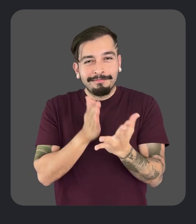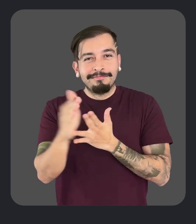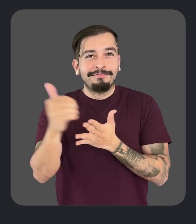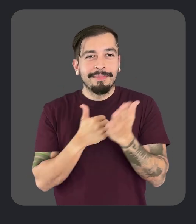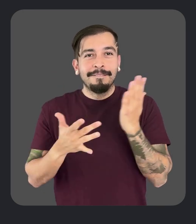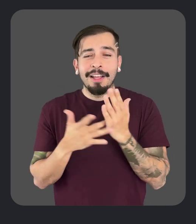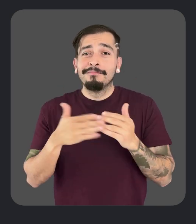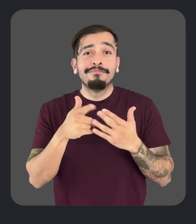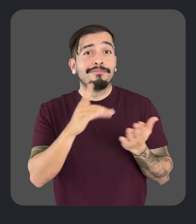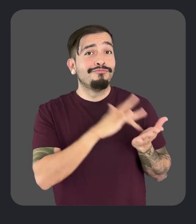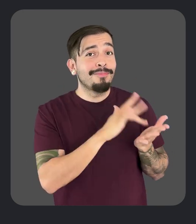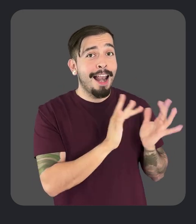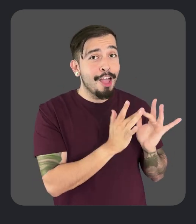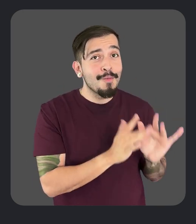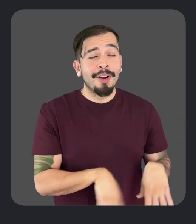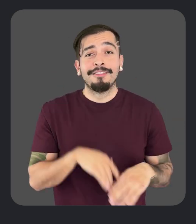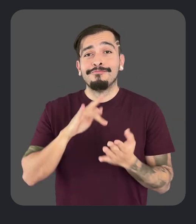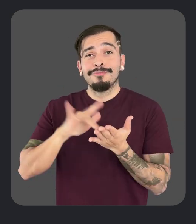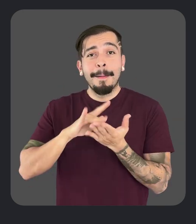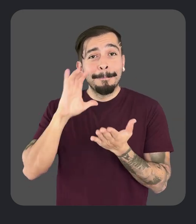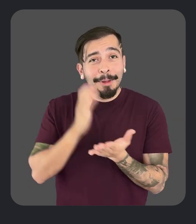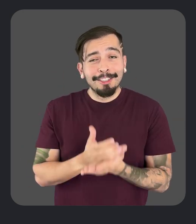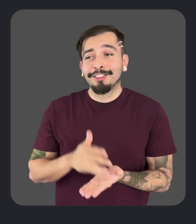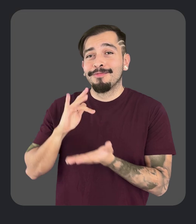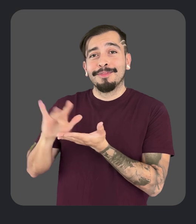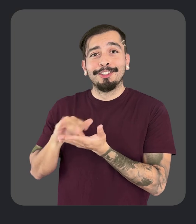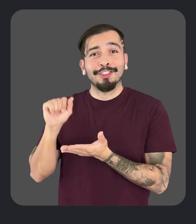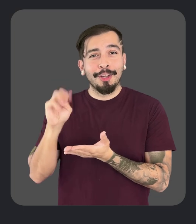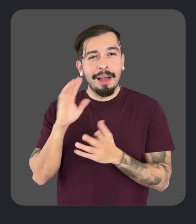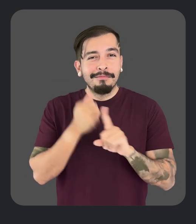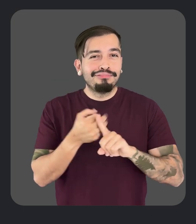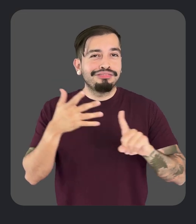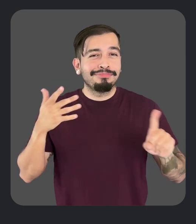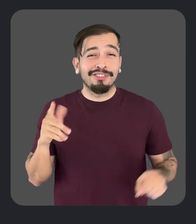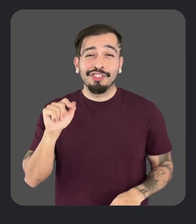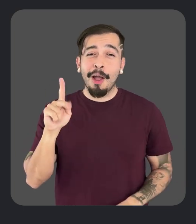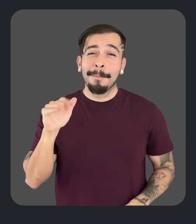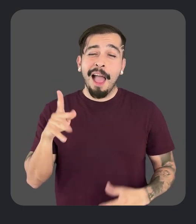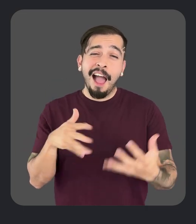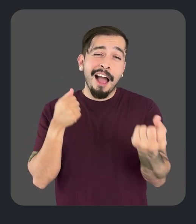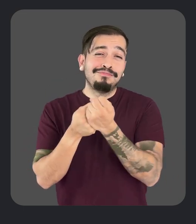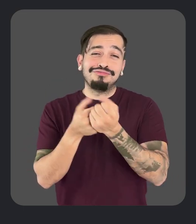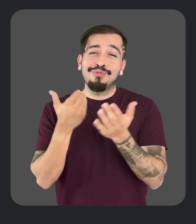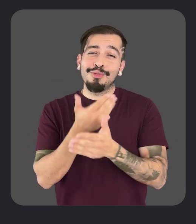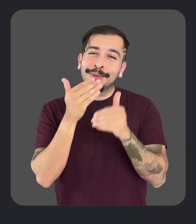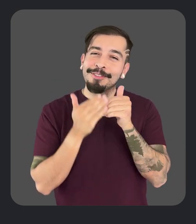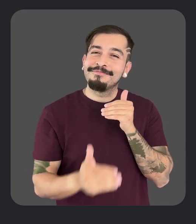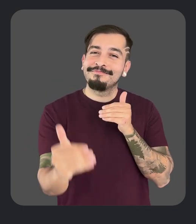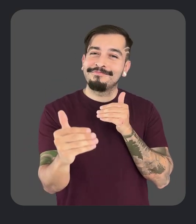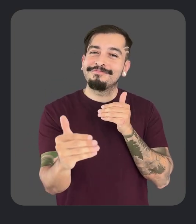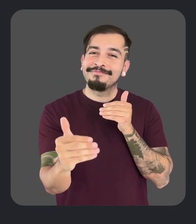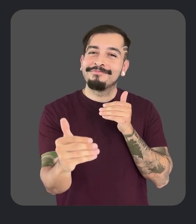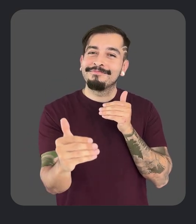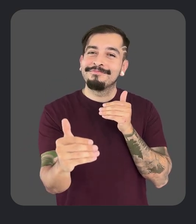your device. Whether you are browsing online, checking your photos or scrolling through social media, TalkBack can help like never